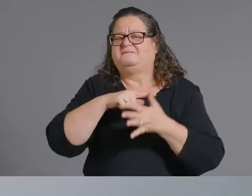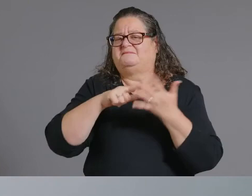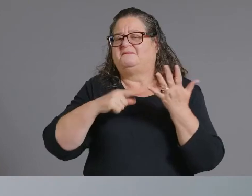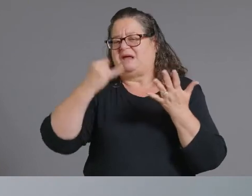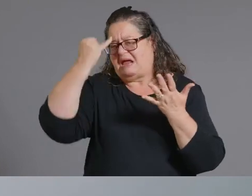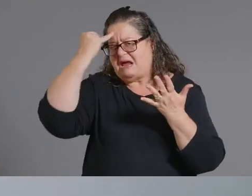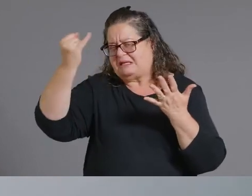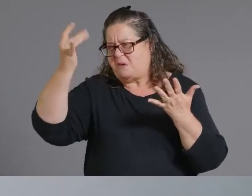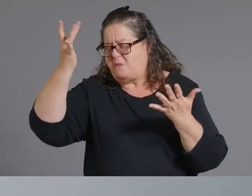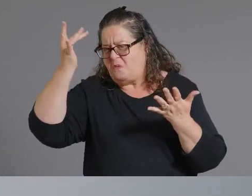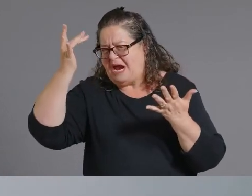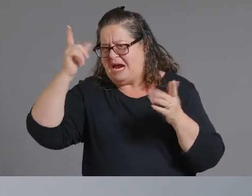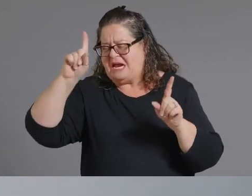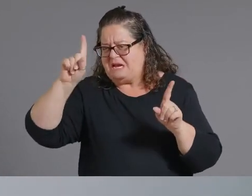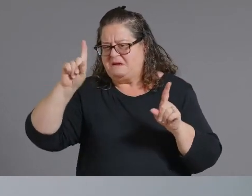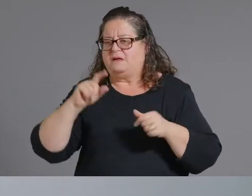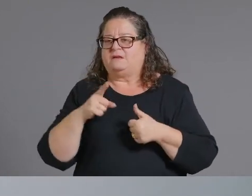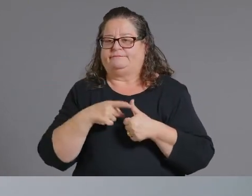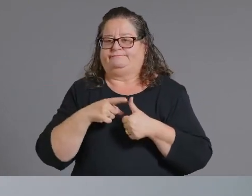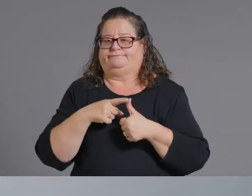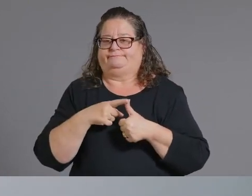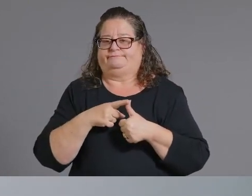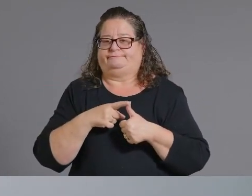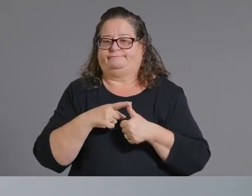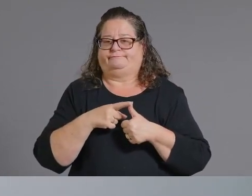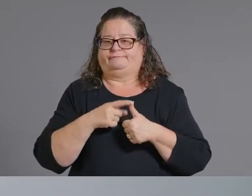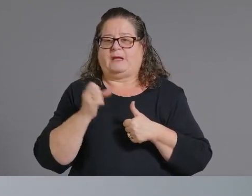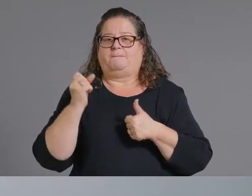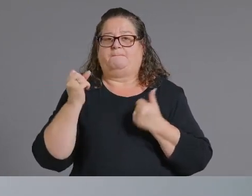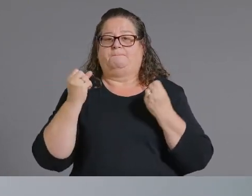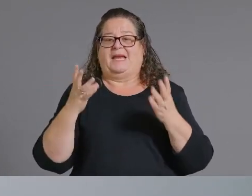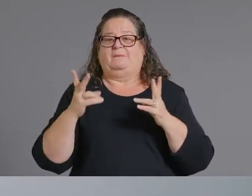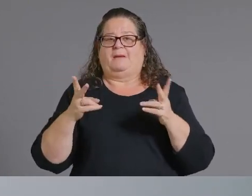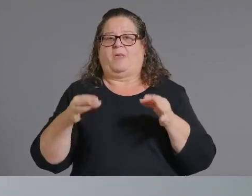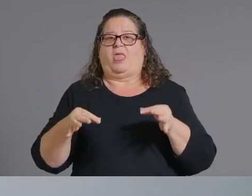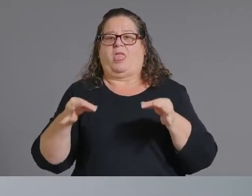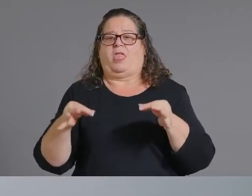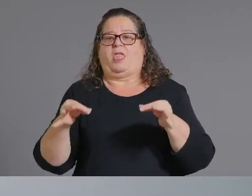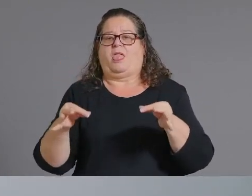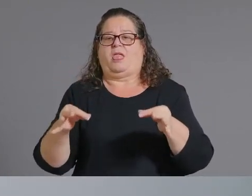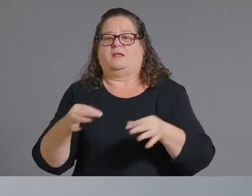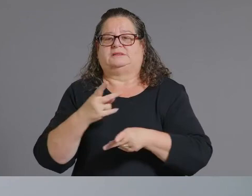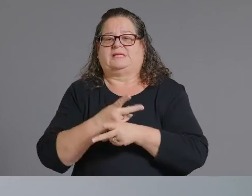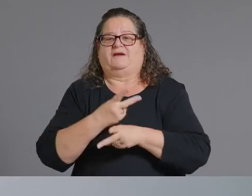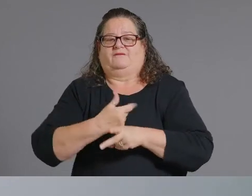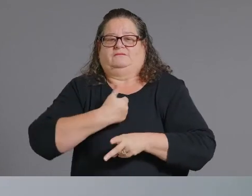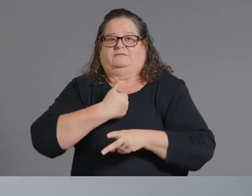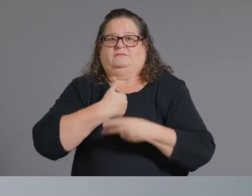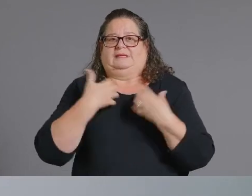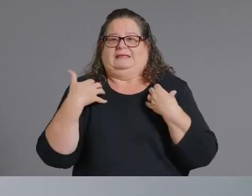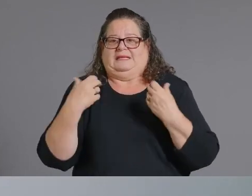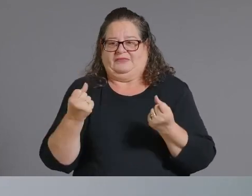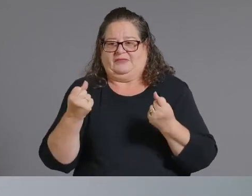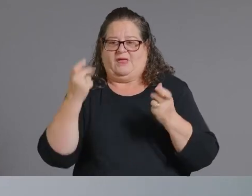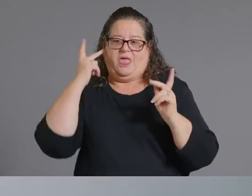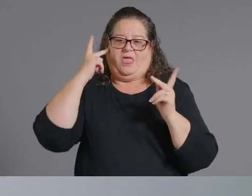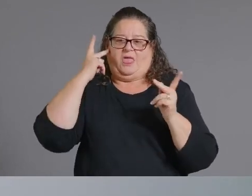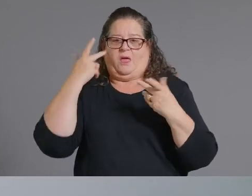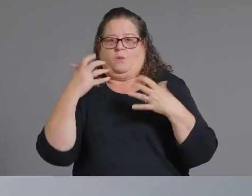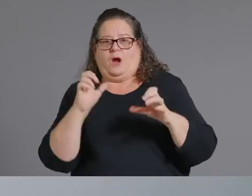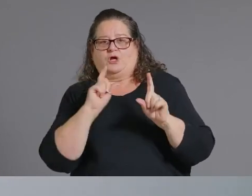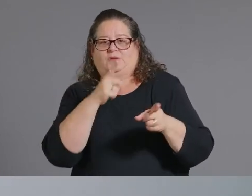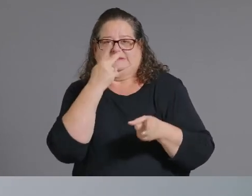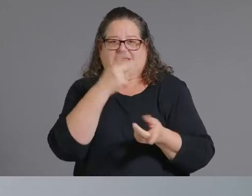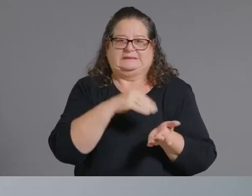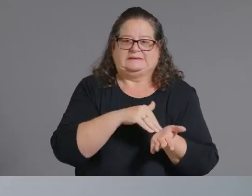we know that a lot of people delayed care um during the covid pandemic whether they were afraid to go into doctors offices or you know